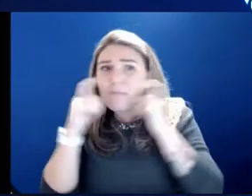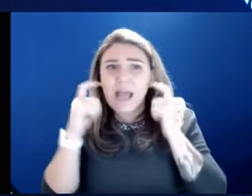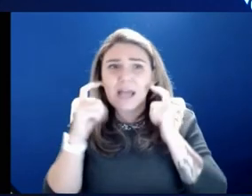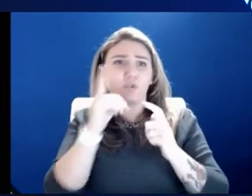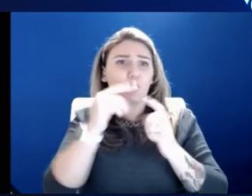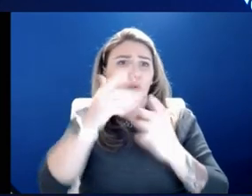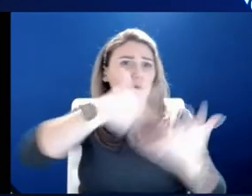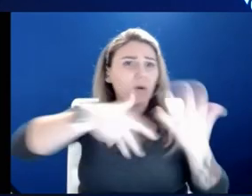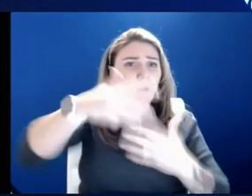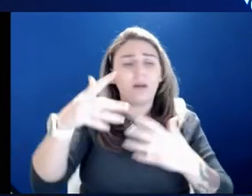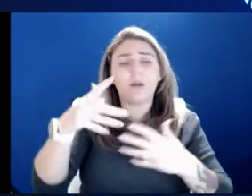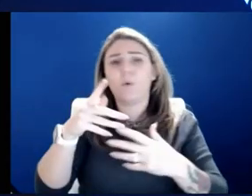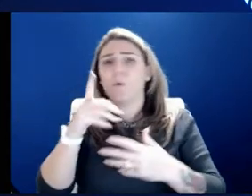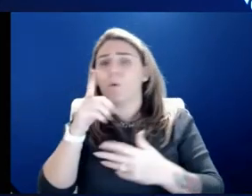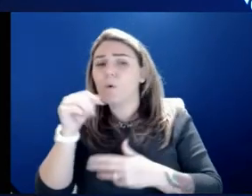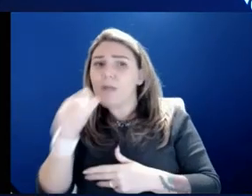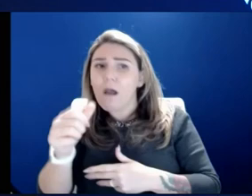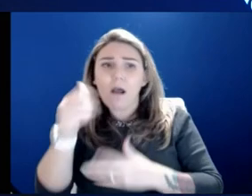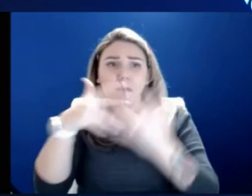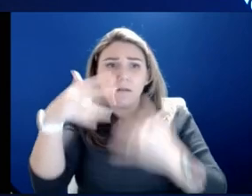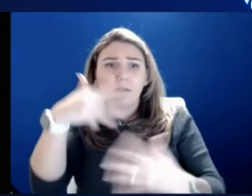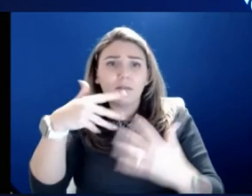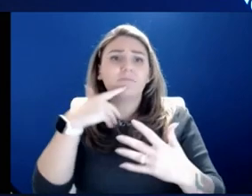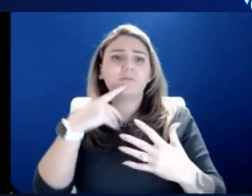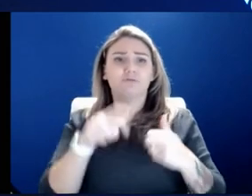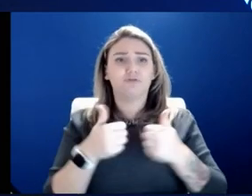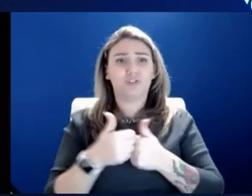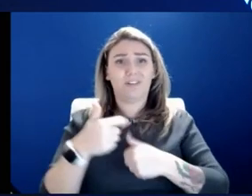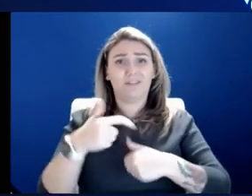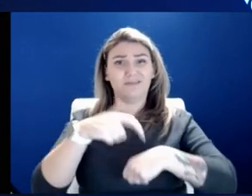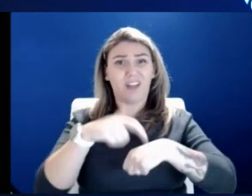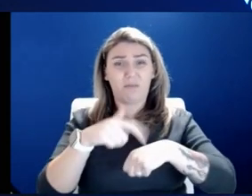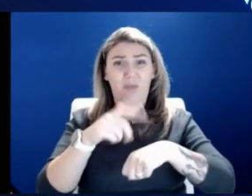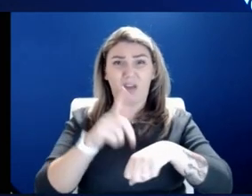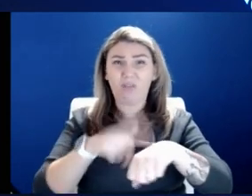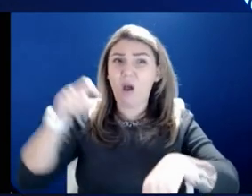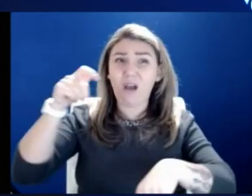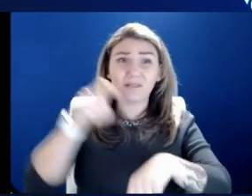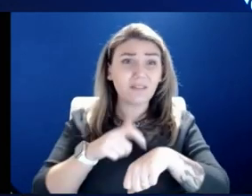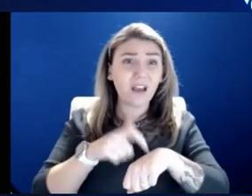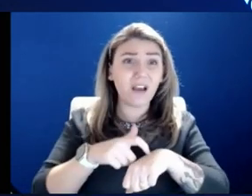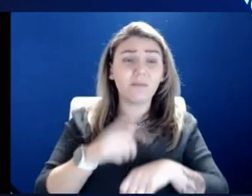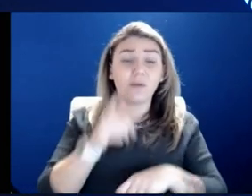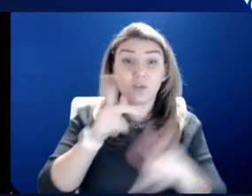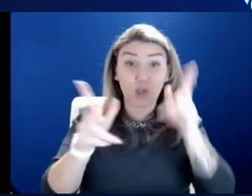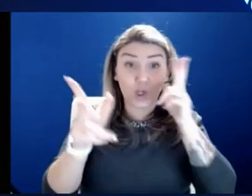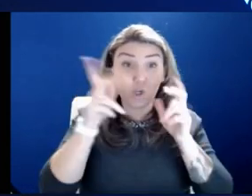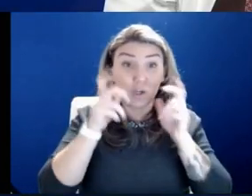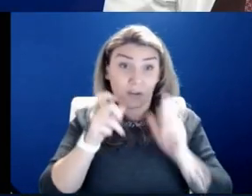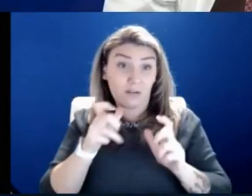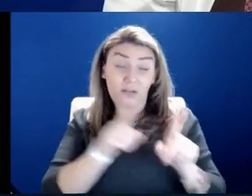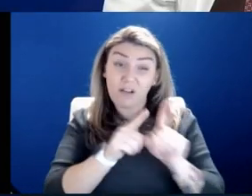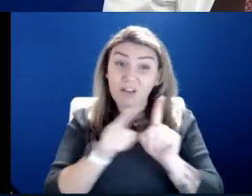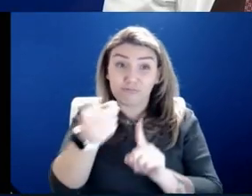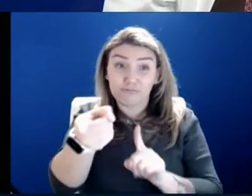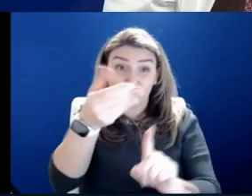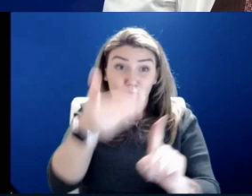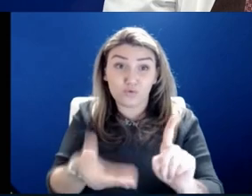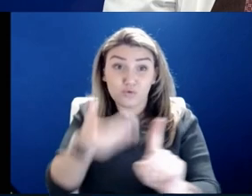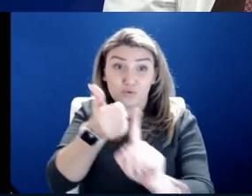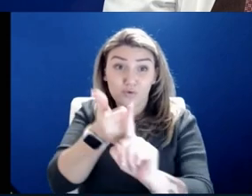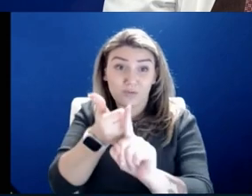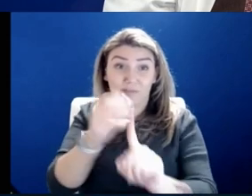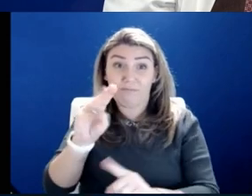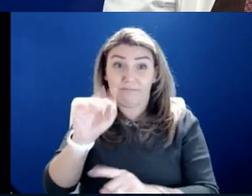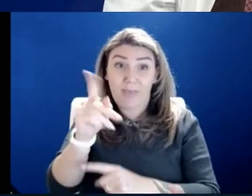challenging times to be a parent in a very long time. And I bet you're hearing that as the mayor. That's exactly right. I